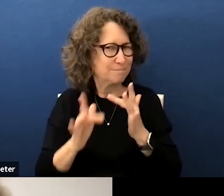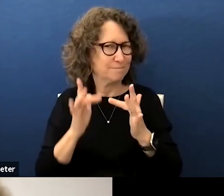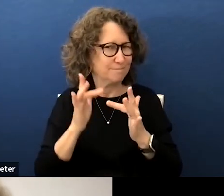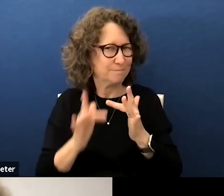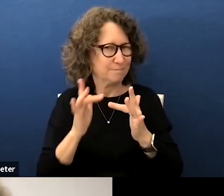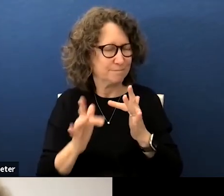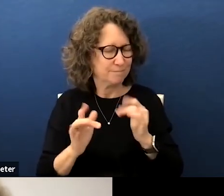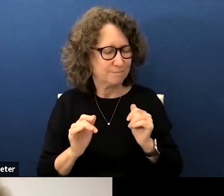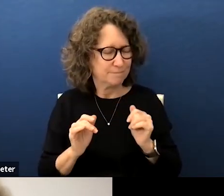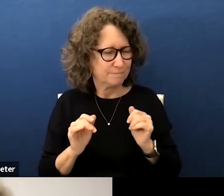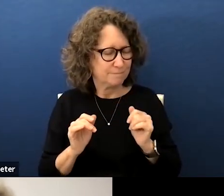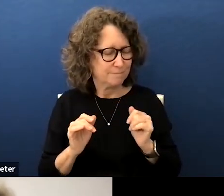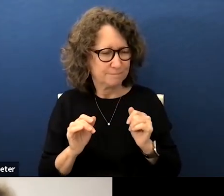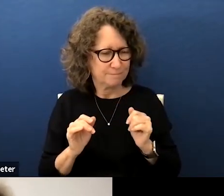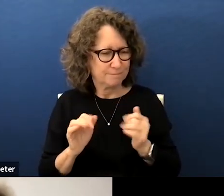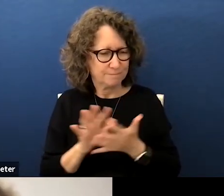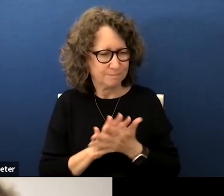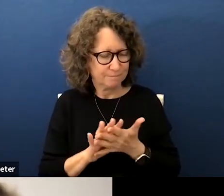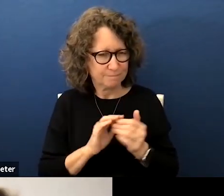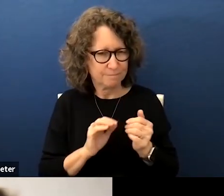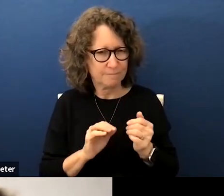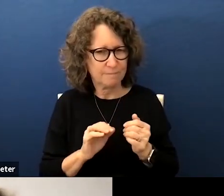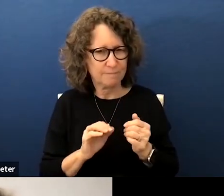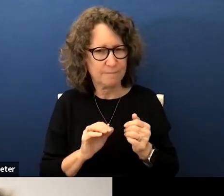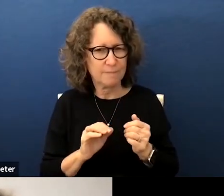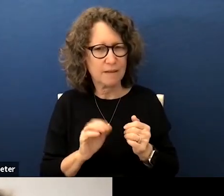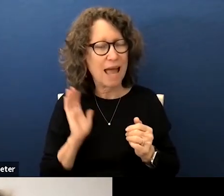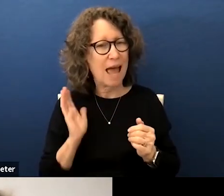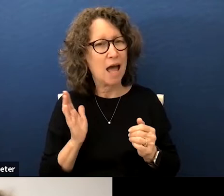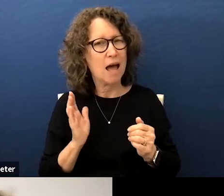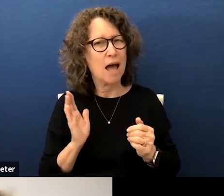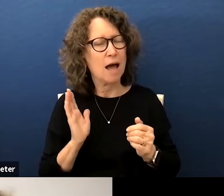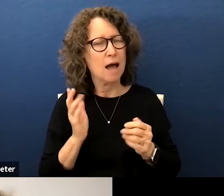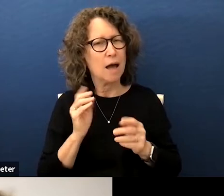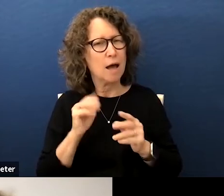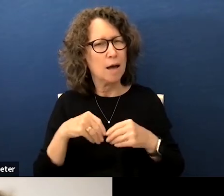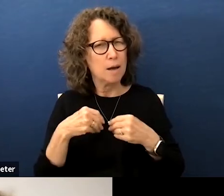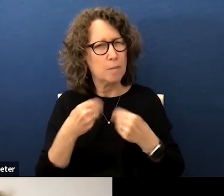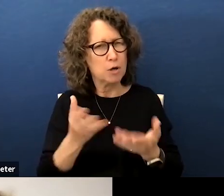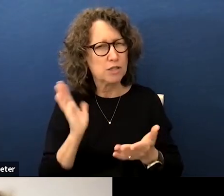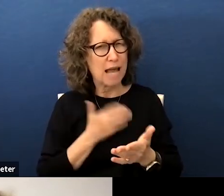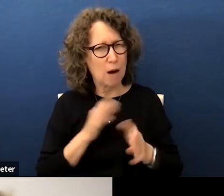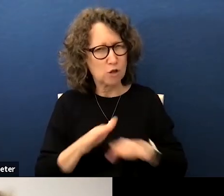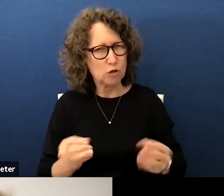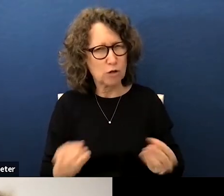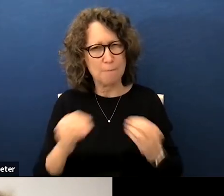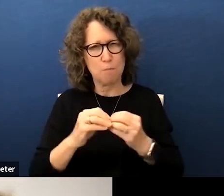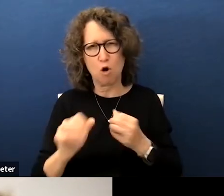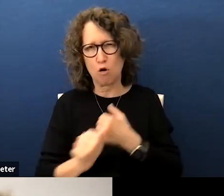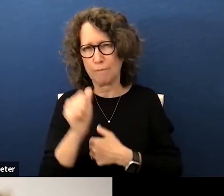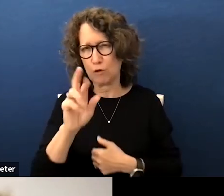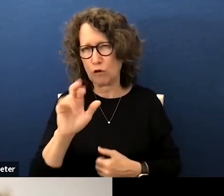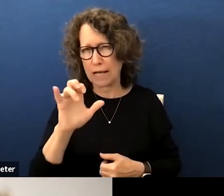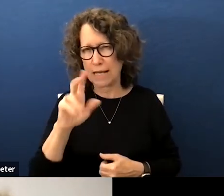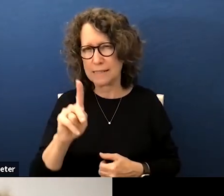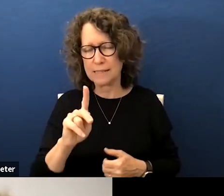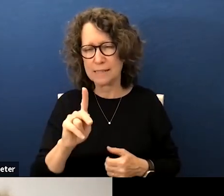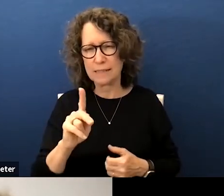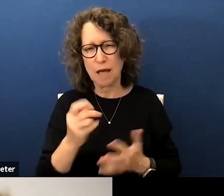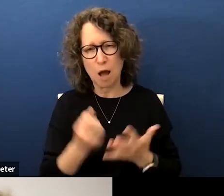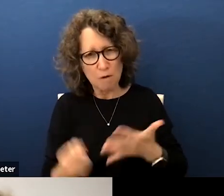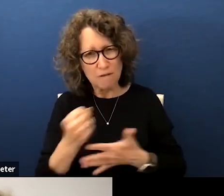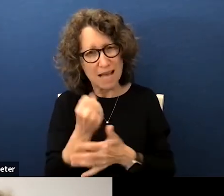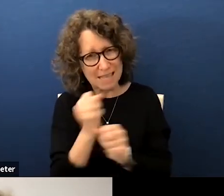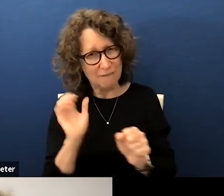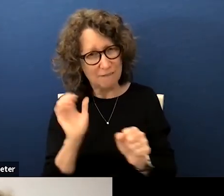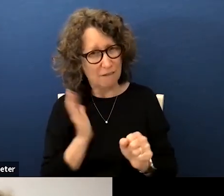will willingly and our children at further risk members of the board i have to ask you this how profess to prioritize the